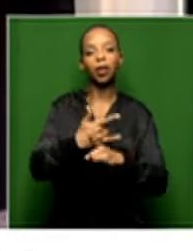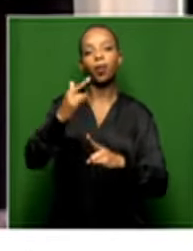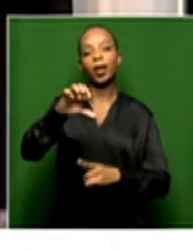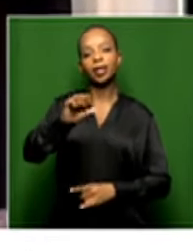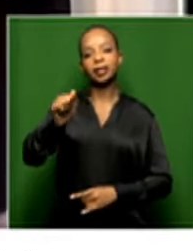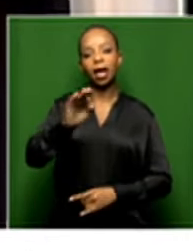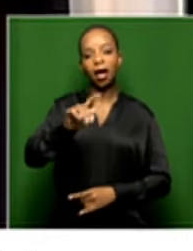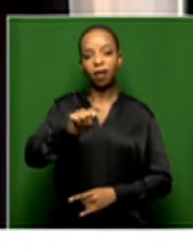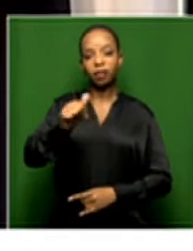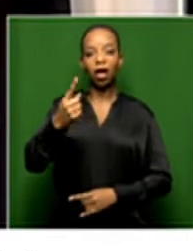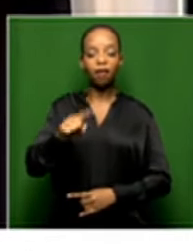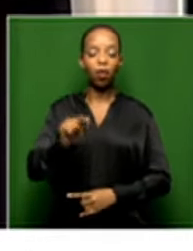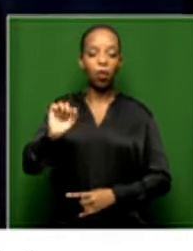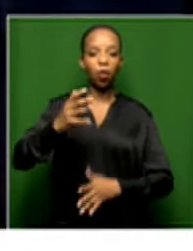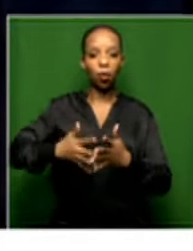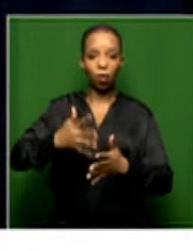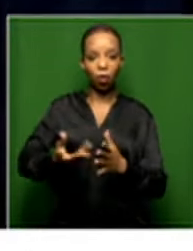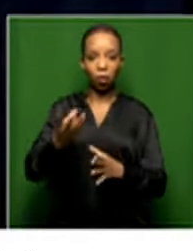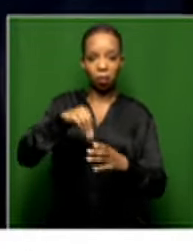TV Comedy for her role as Makambule.